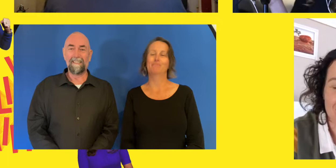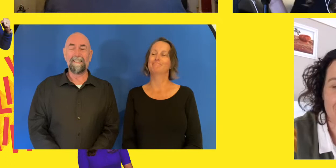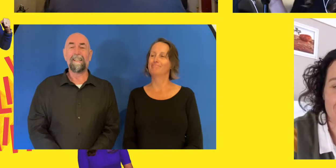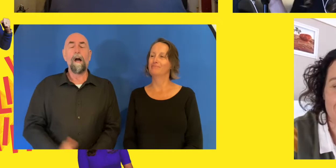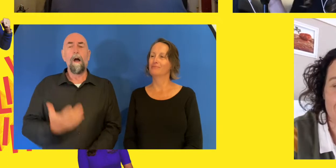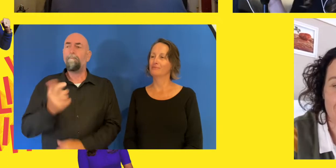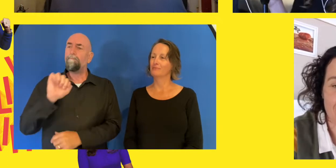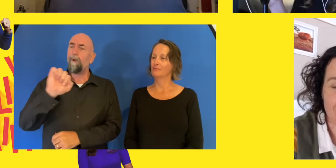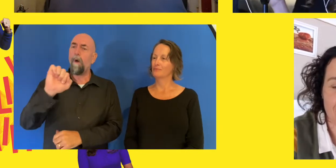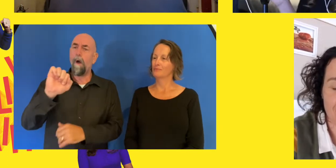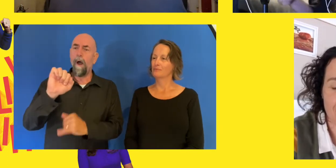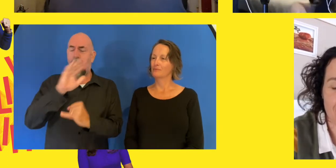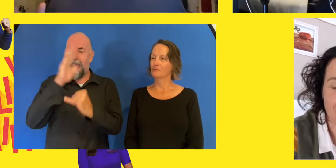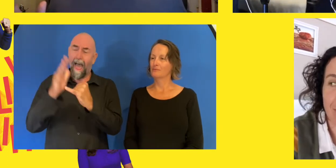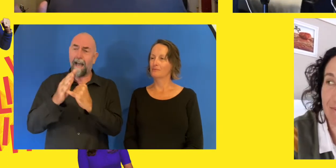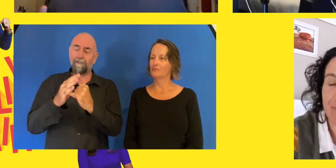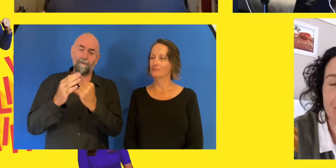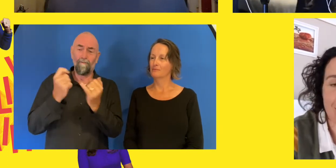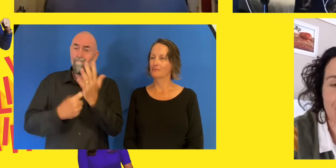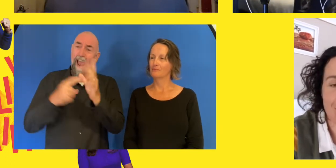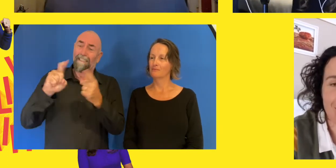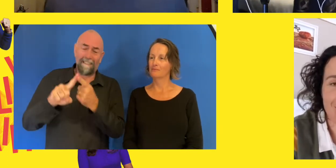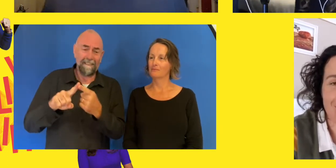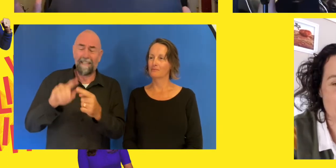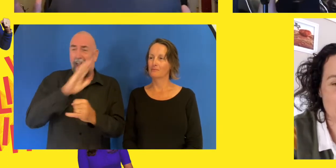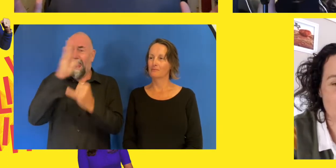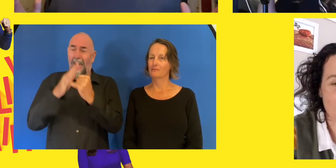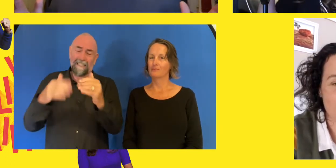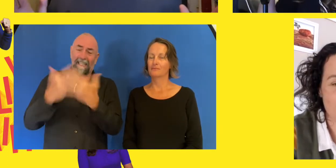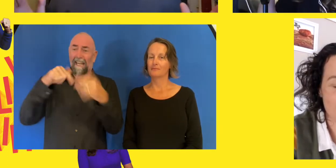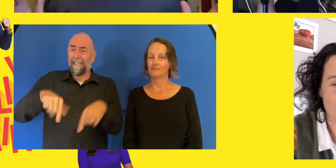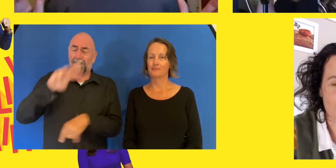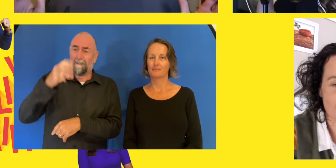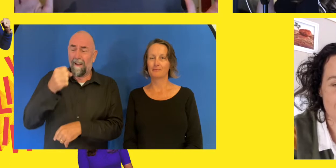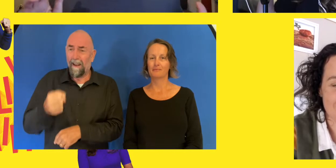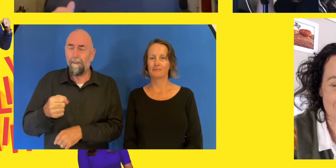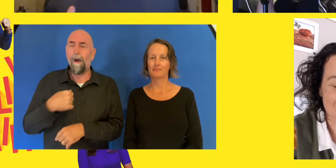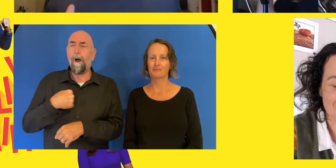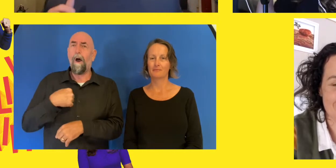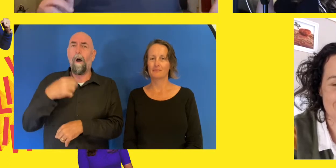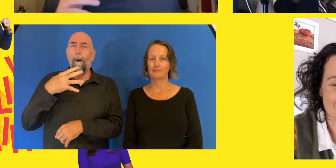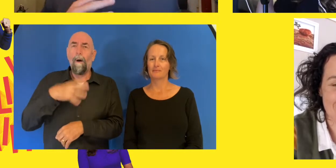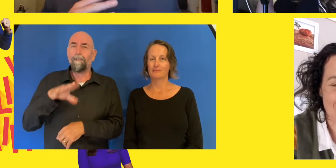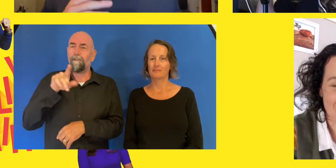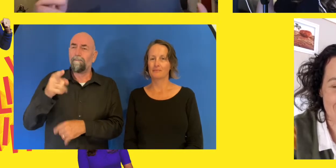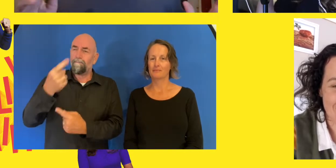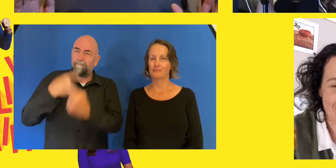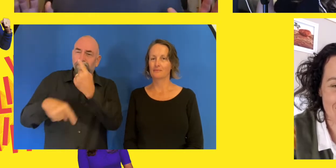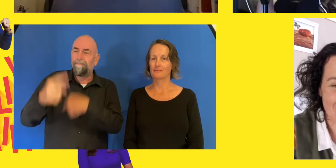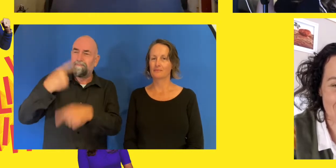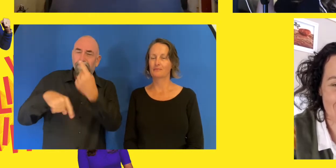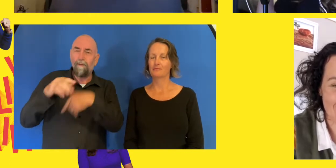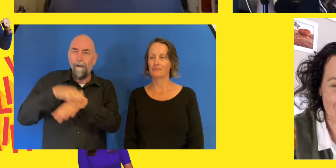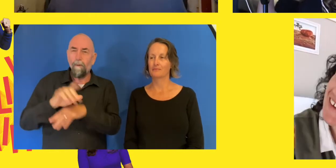Your last race, your last day at the Paralympic Games, you know what, I want to hear both the first run and then